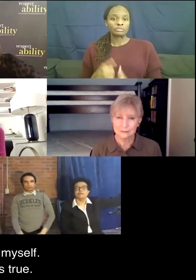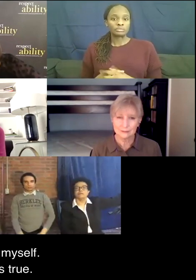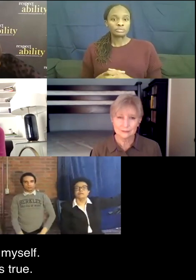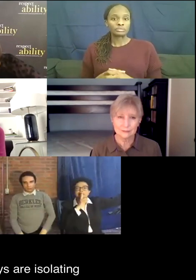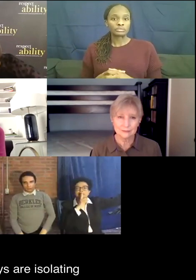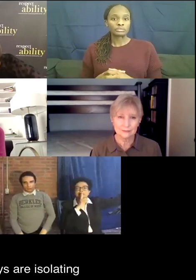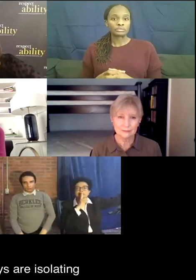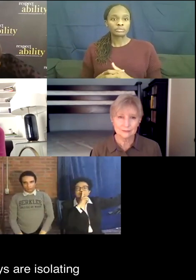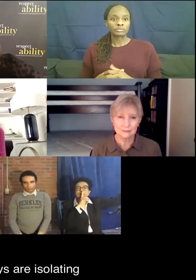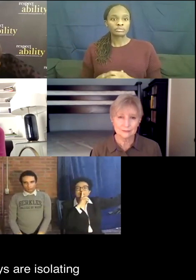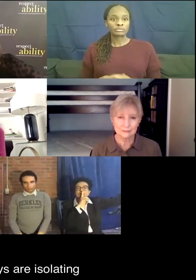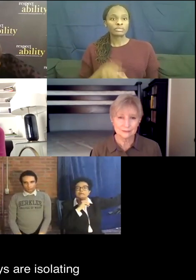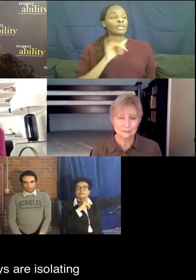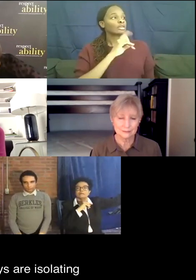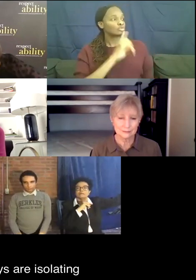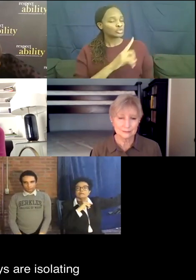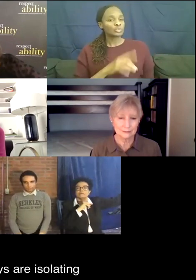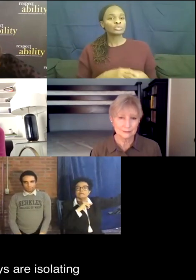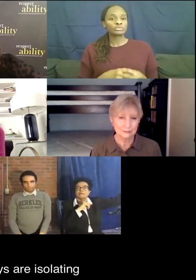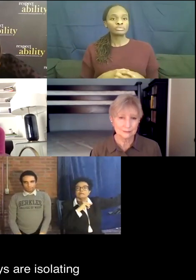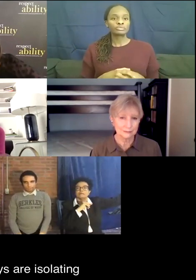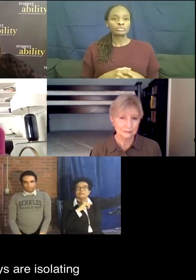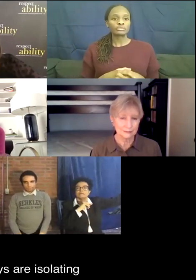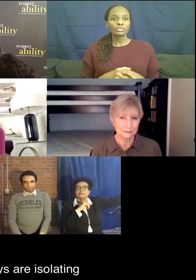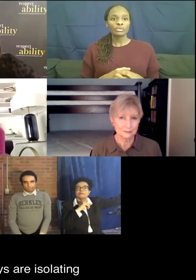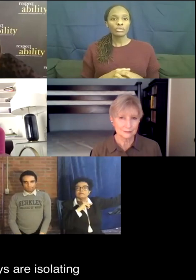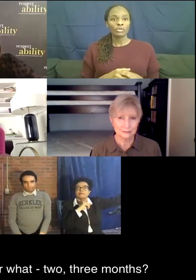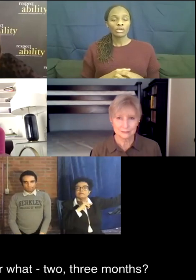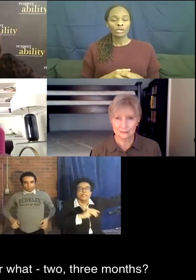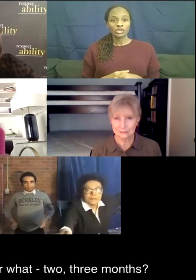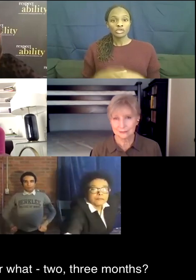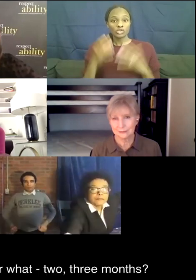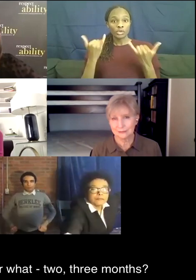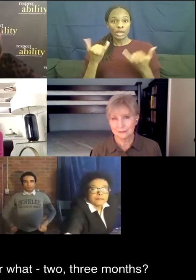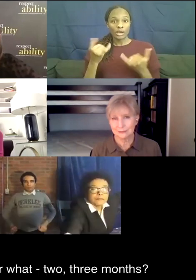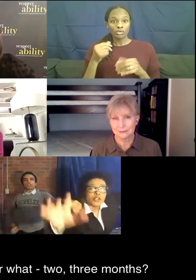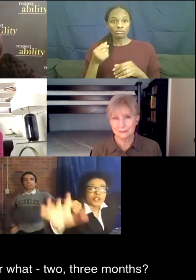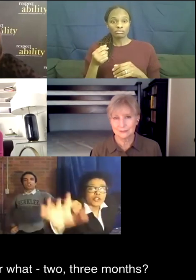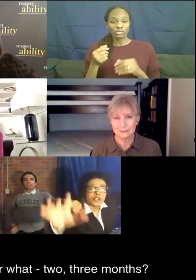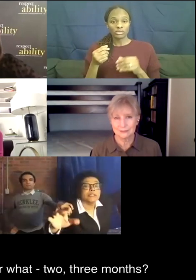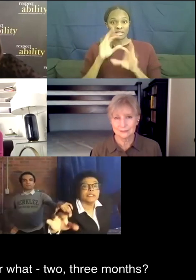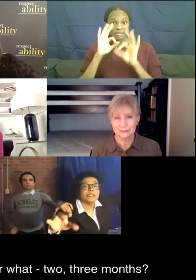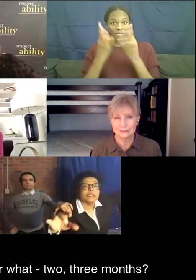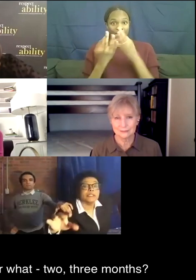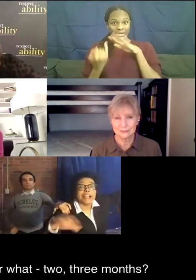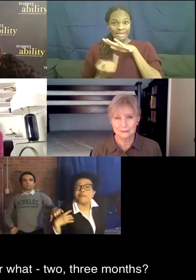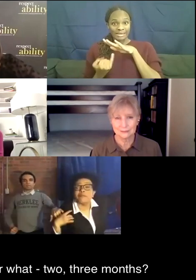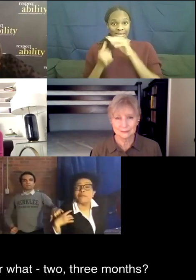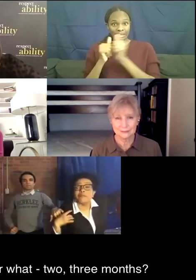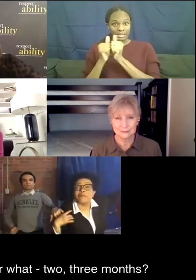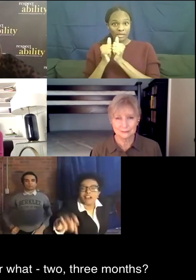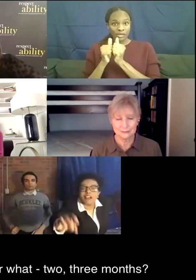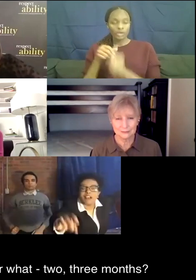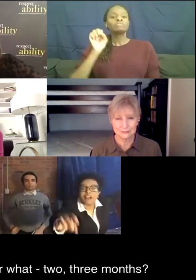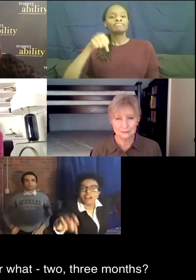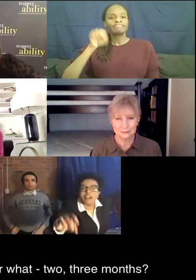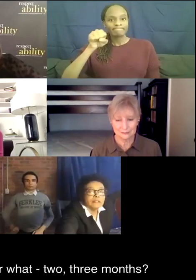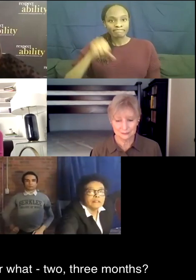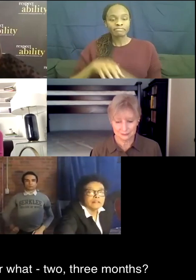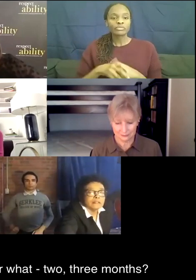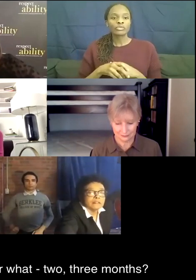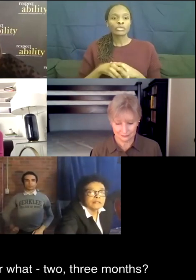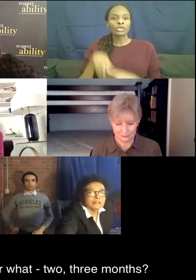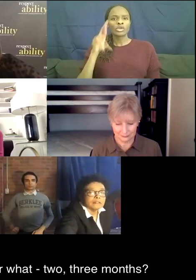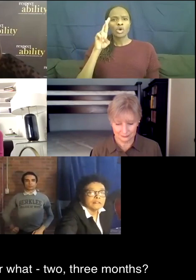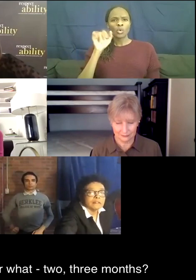That's true. Yeah. So you guys are, uh, you guys are isolating together. So Rachel was gone